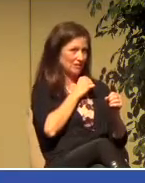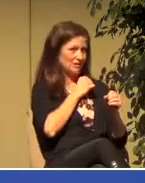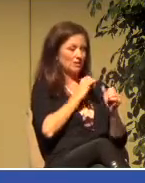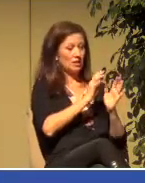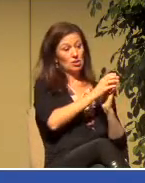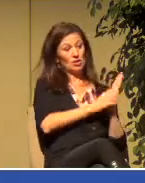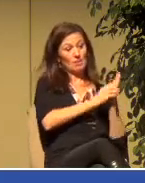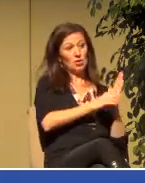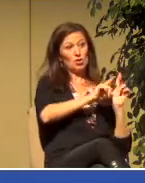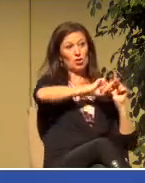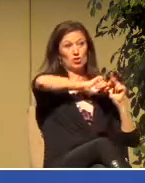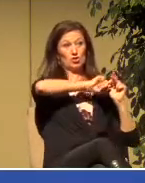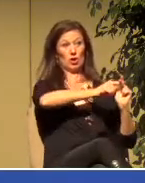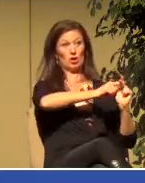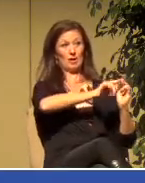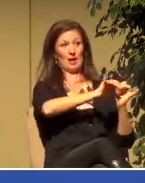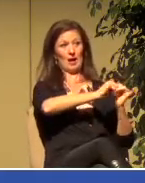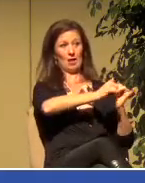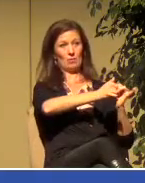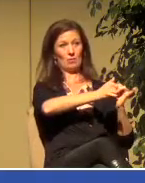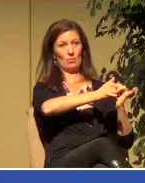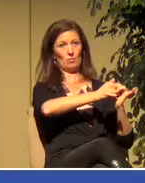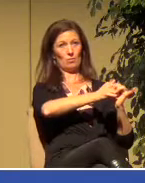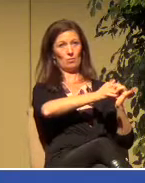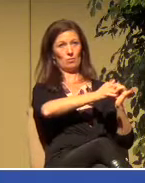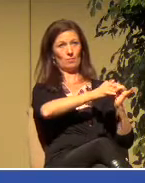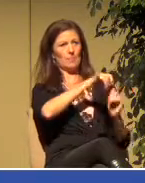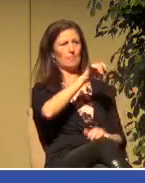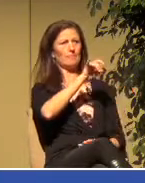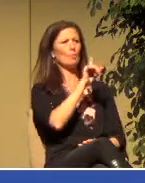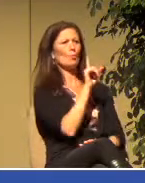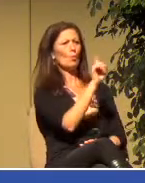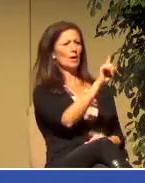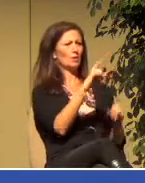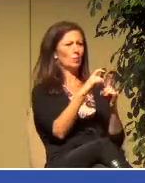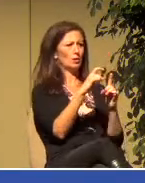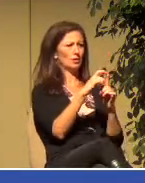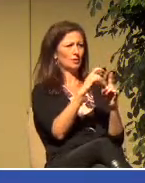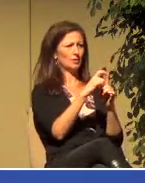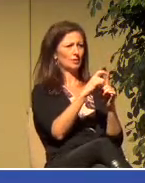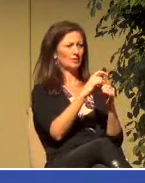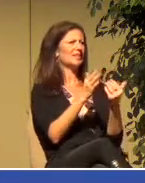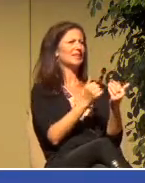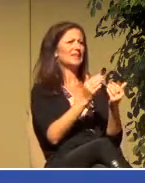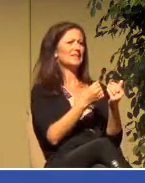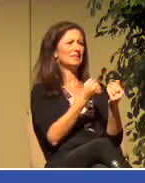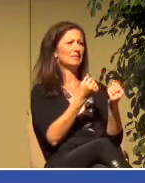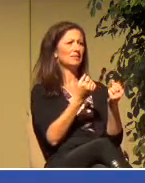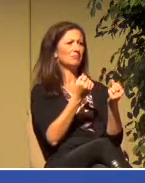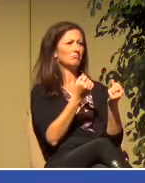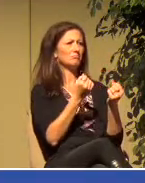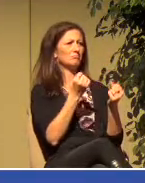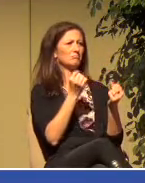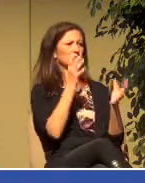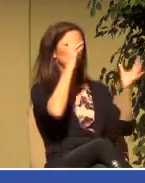The chapter starts with that one word that is so easily overlooked.